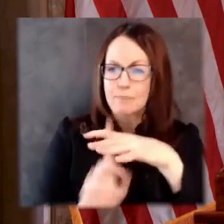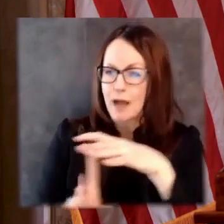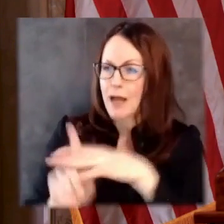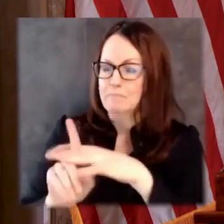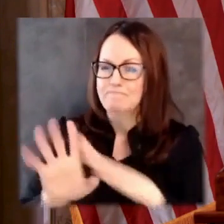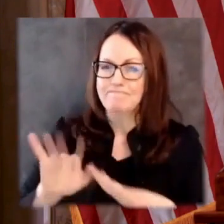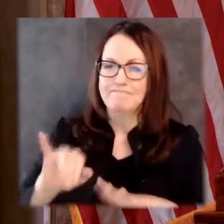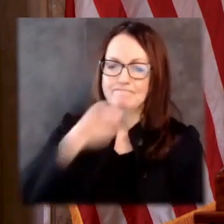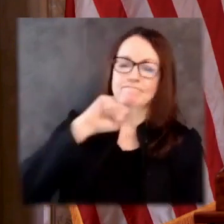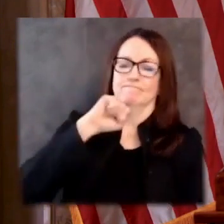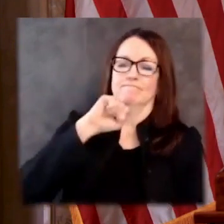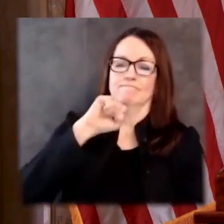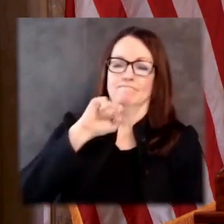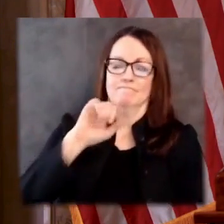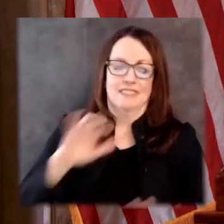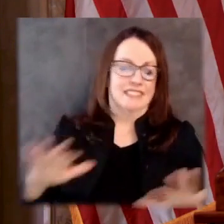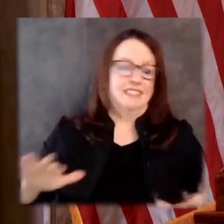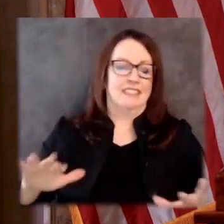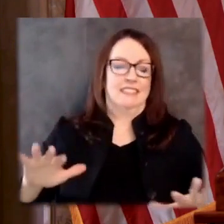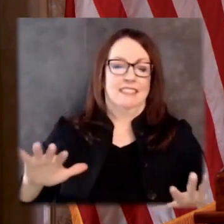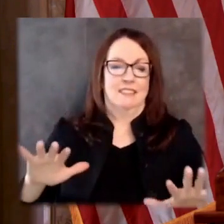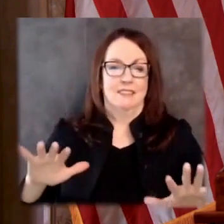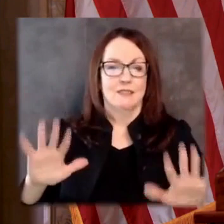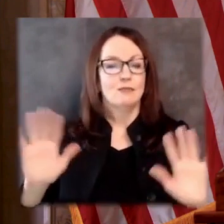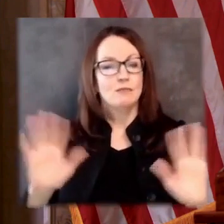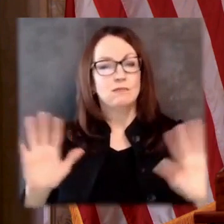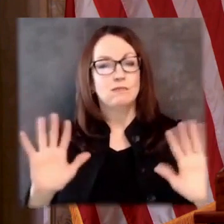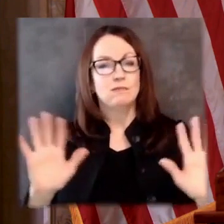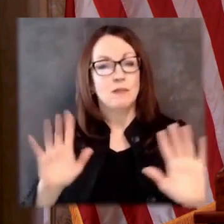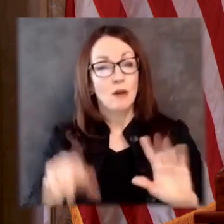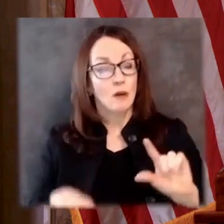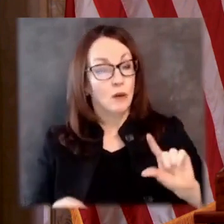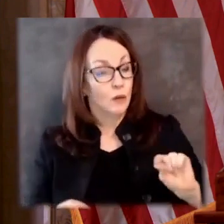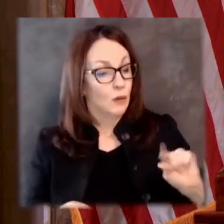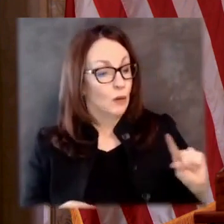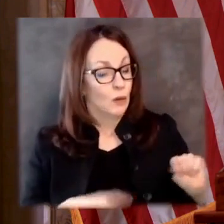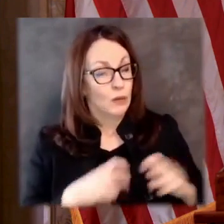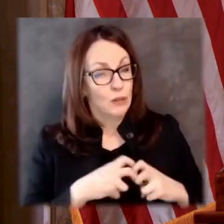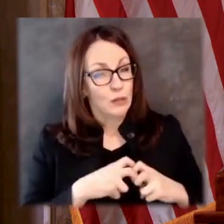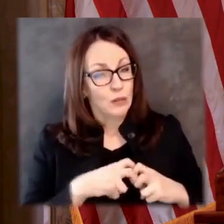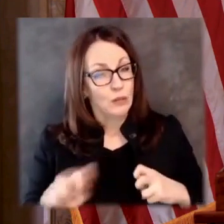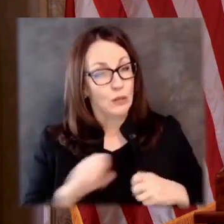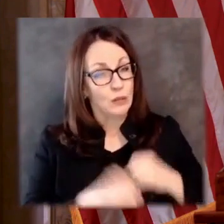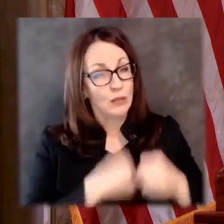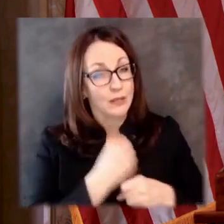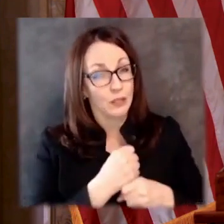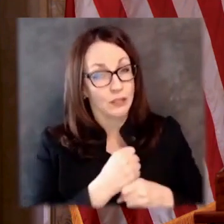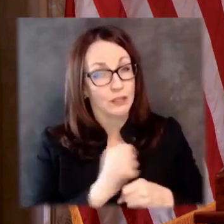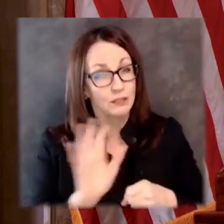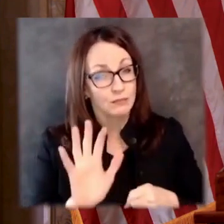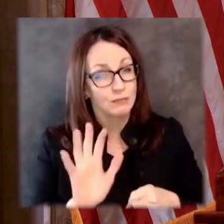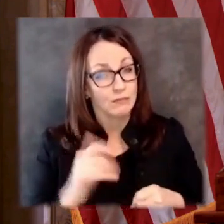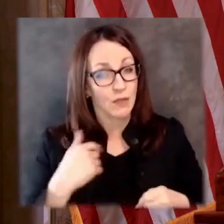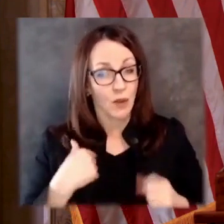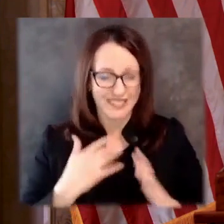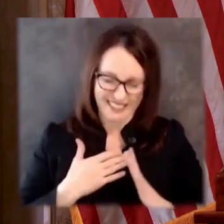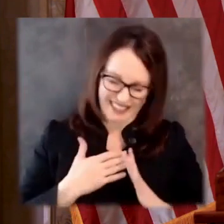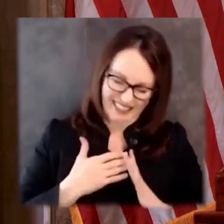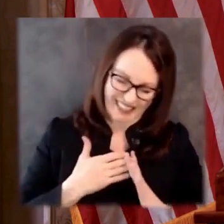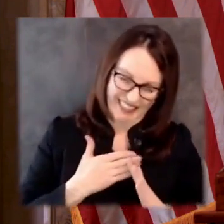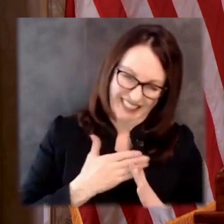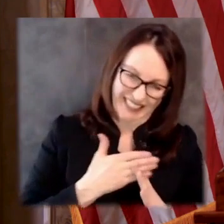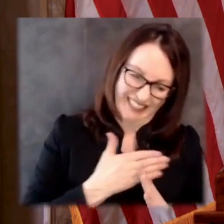it through a difficult year, folks, and while it was discouraging, we aren't defeated. While it was trying, we're tough.